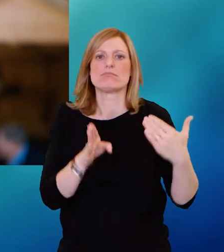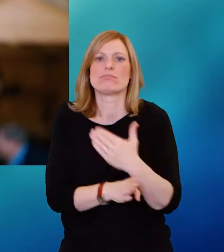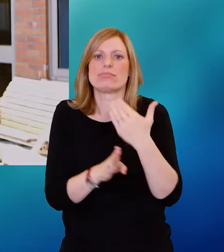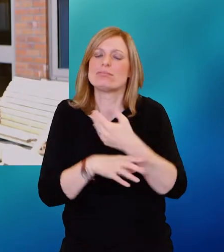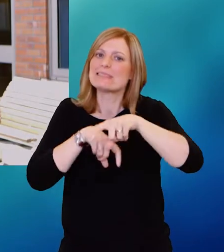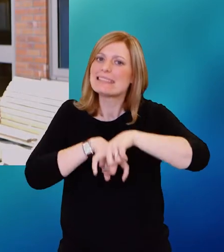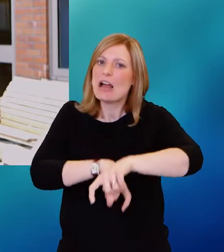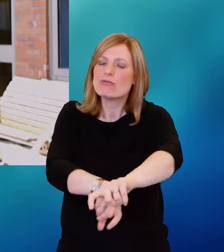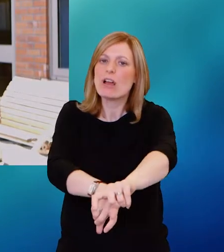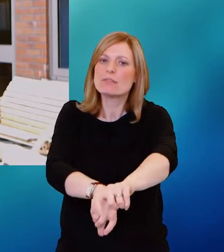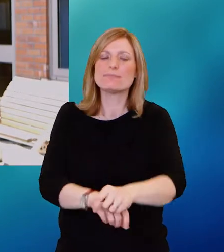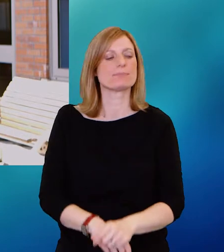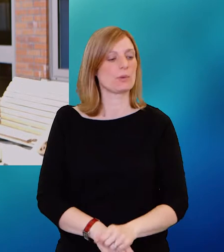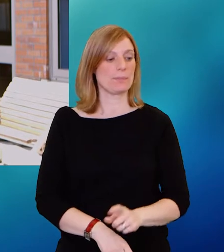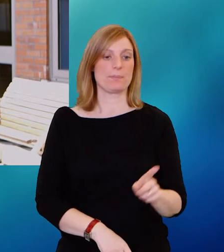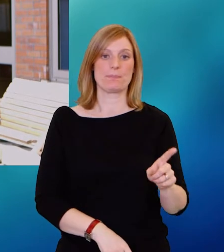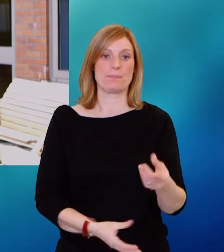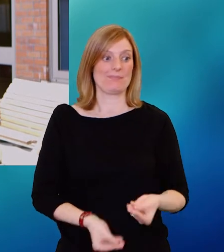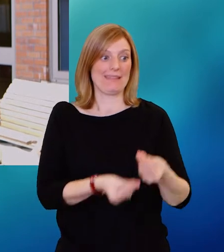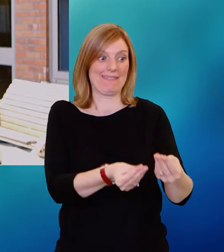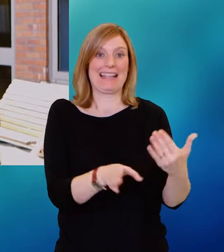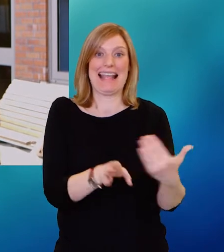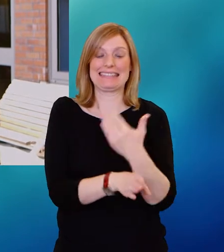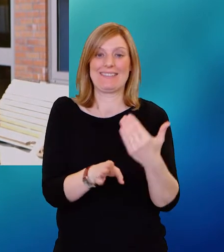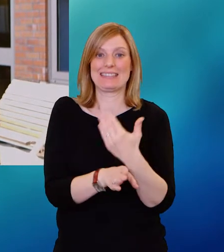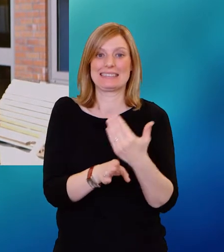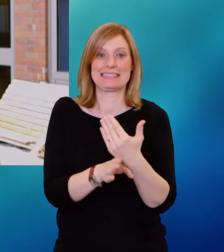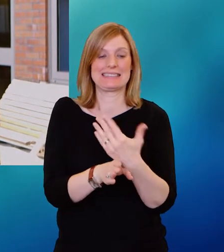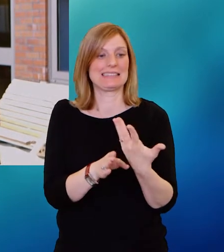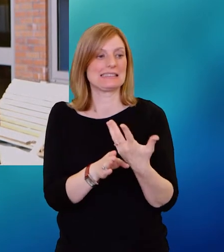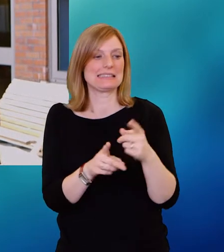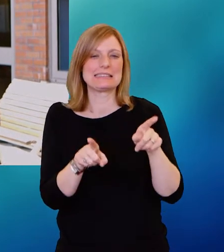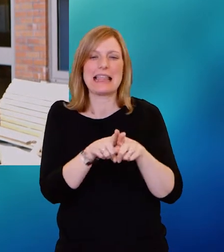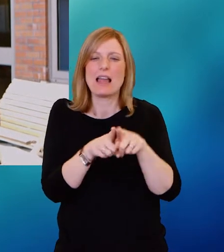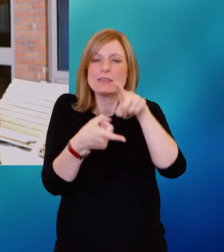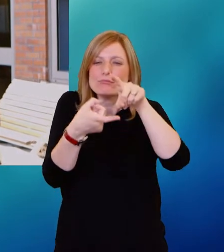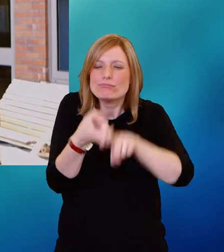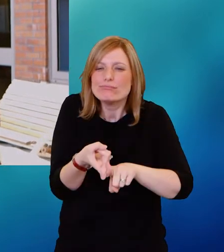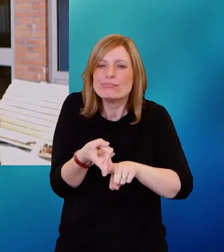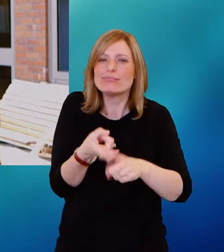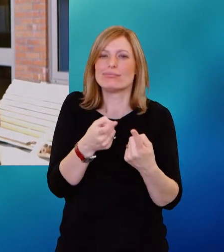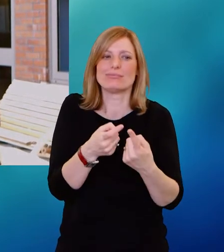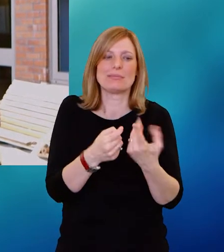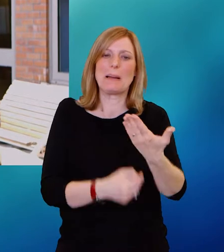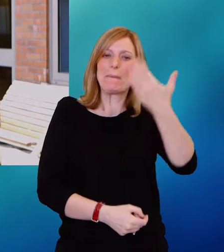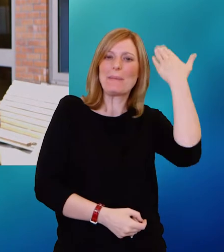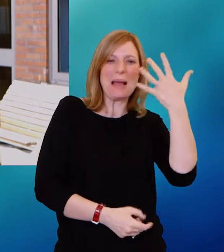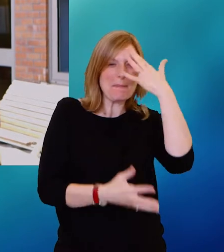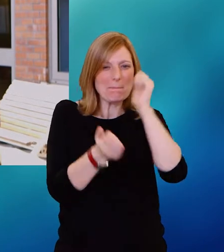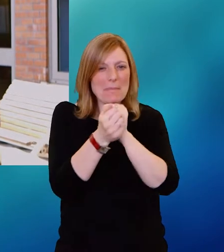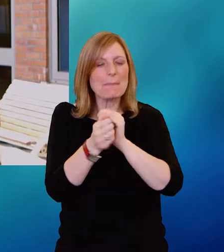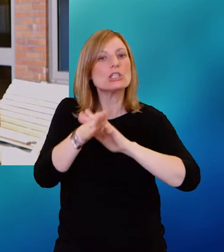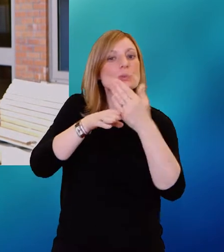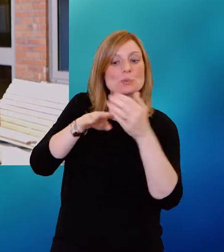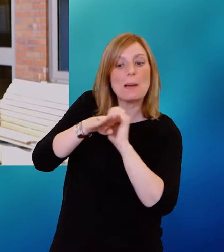ability. So the activity that he's doing has an element of reminiscence in it. It's polishing shoes, which we all remember doing from